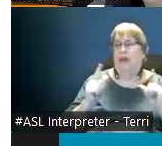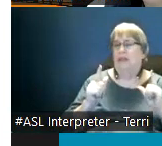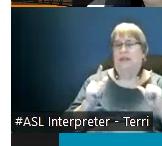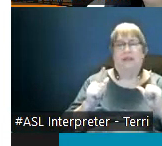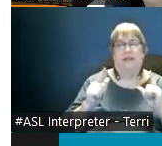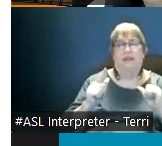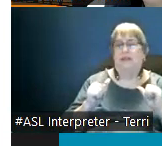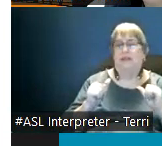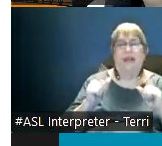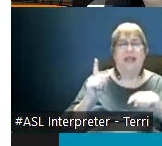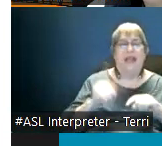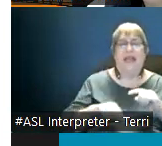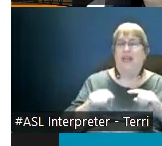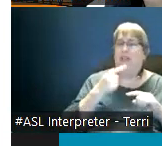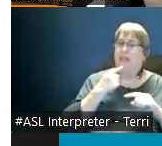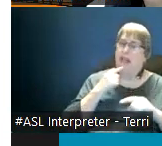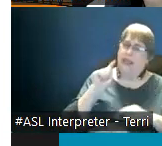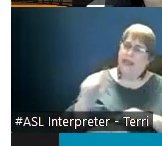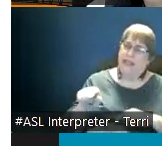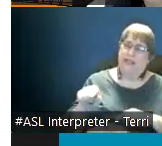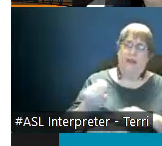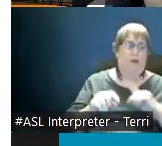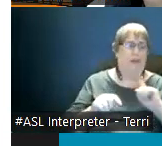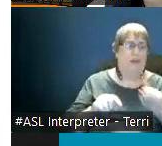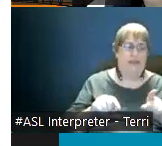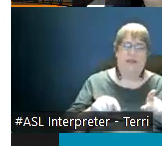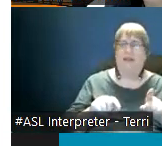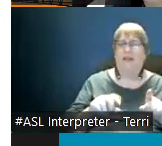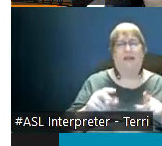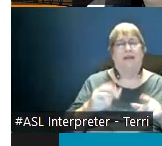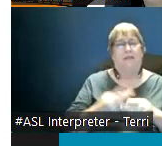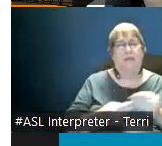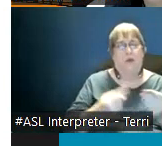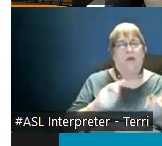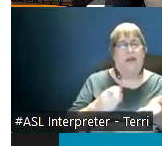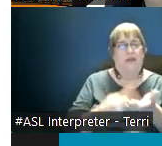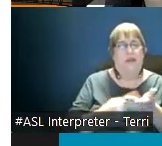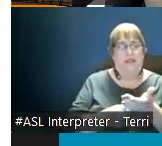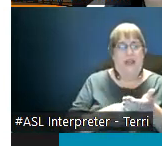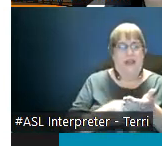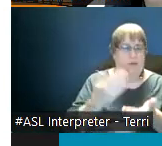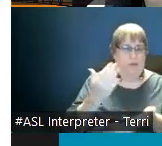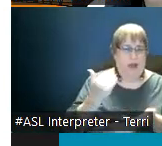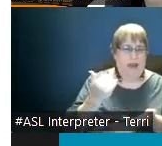they can't just demand one or another but there should be some uh discussion as to why and i and i would tell you that it should always be affiliated